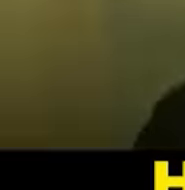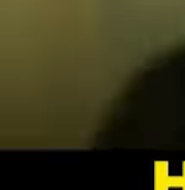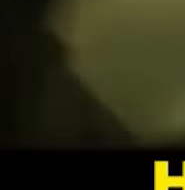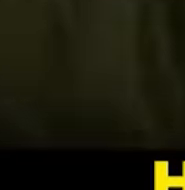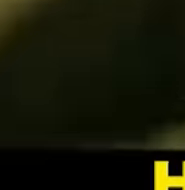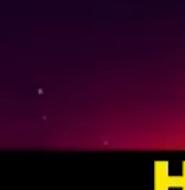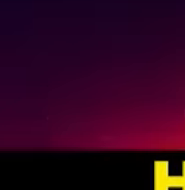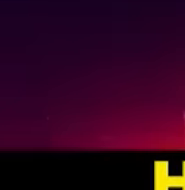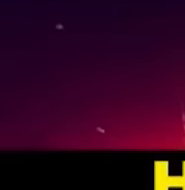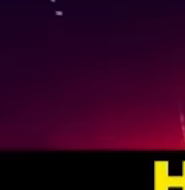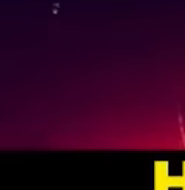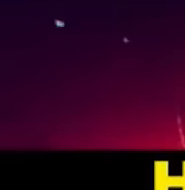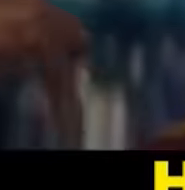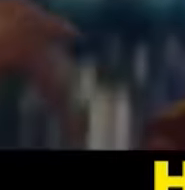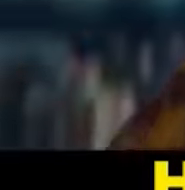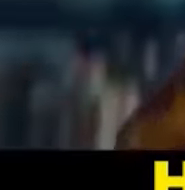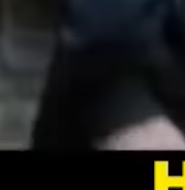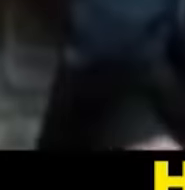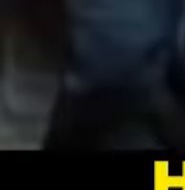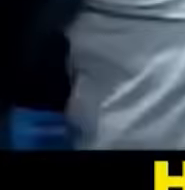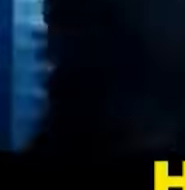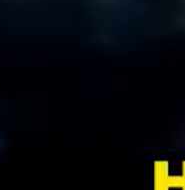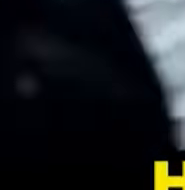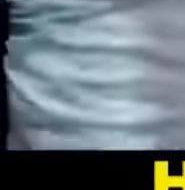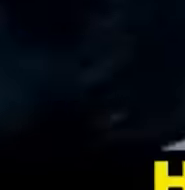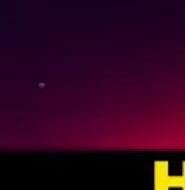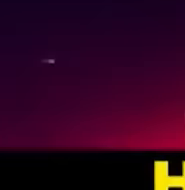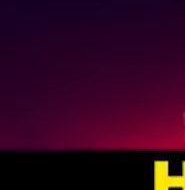Come on, if I do. Hurry up!